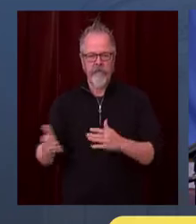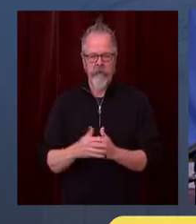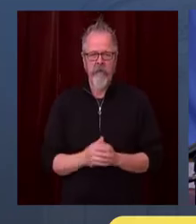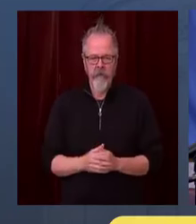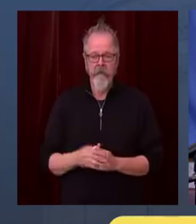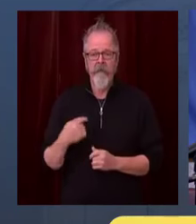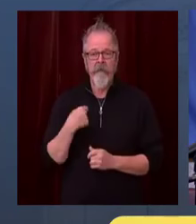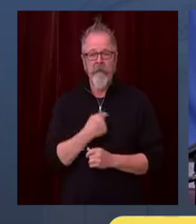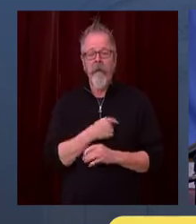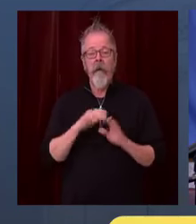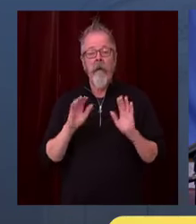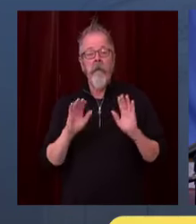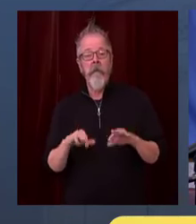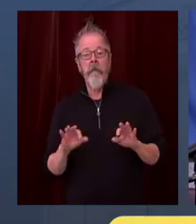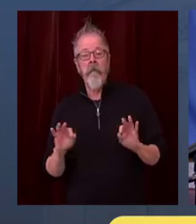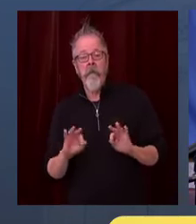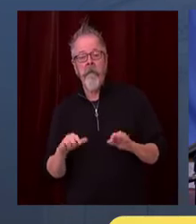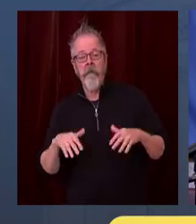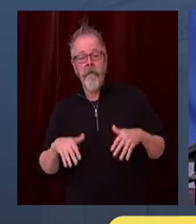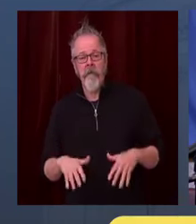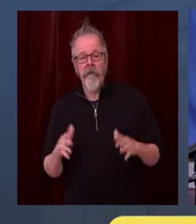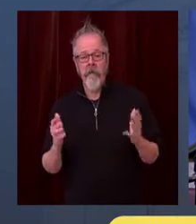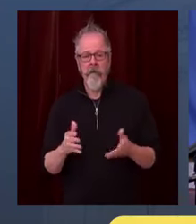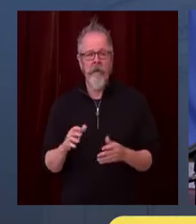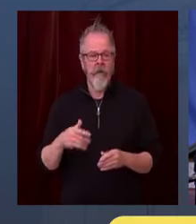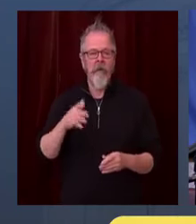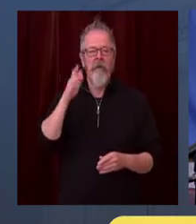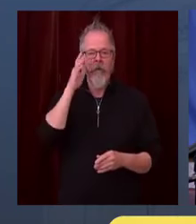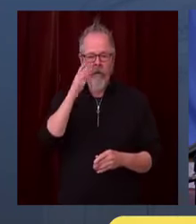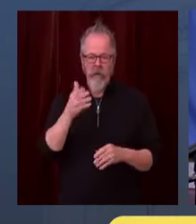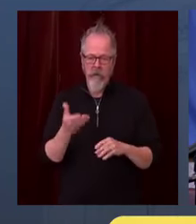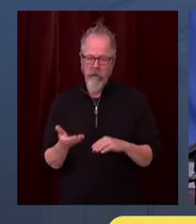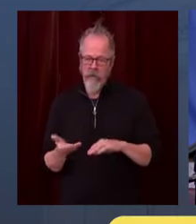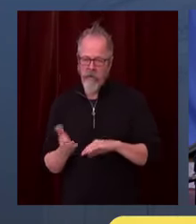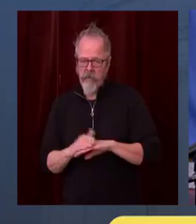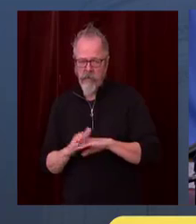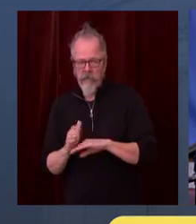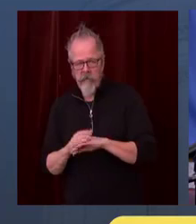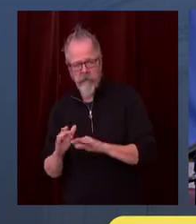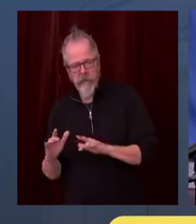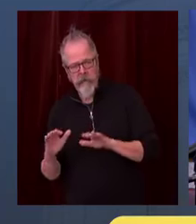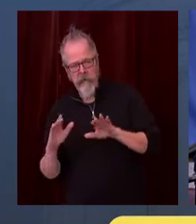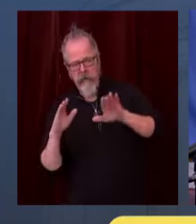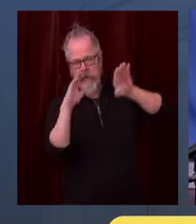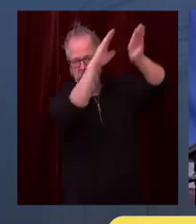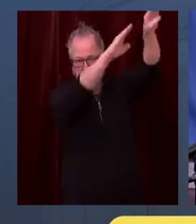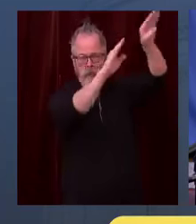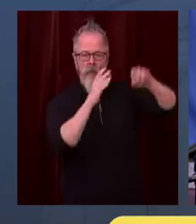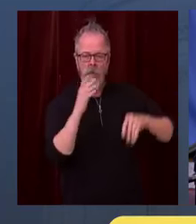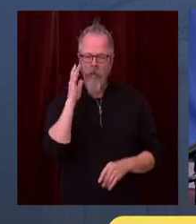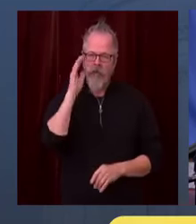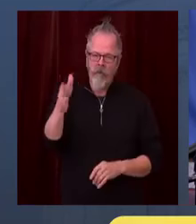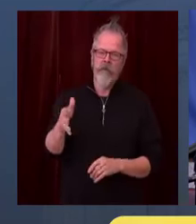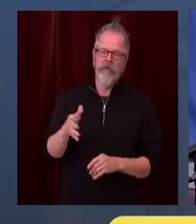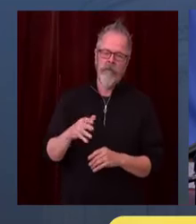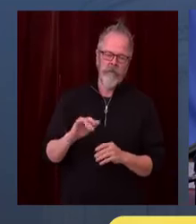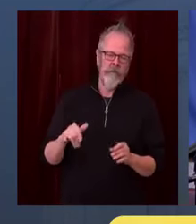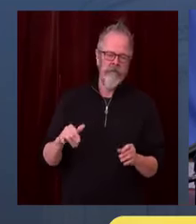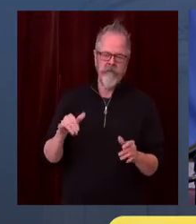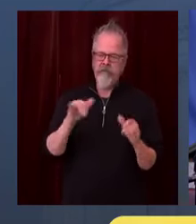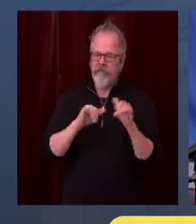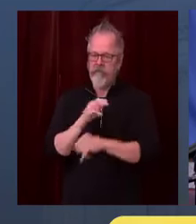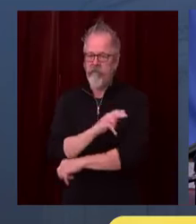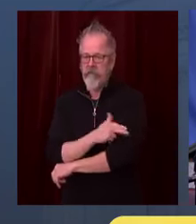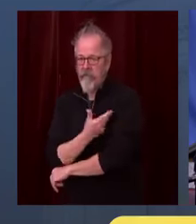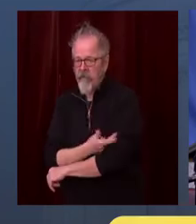overburdened hospitals. It will keep people from receiving routine but necessary medical